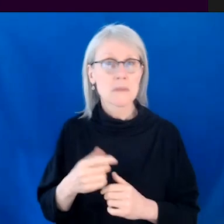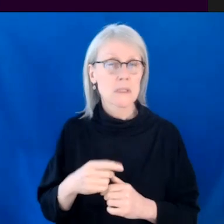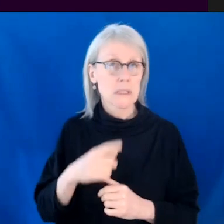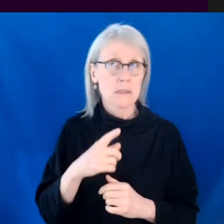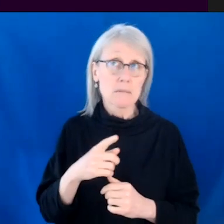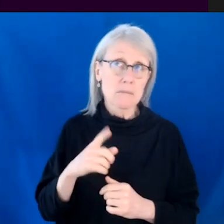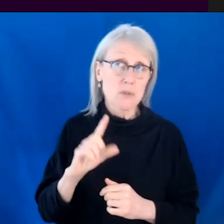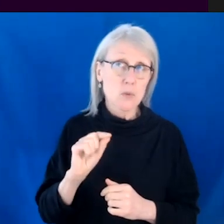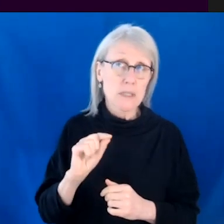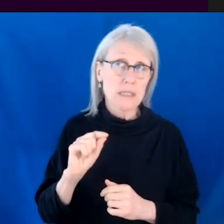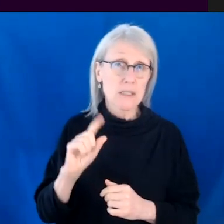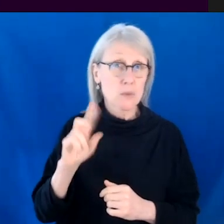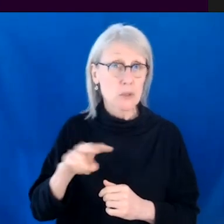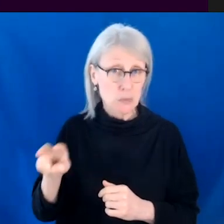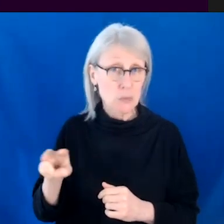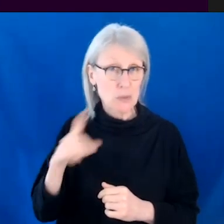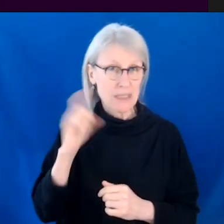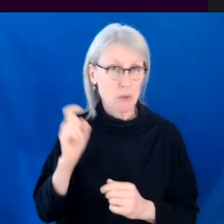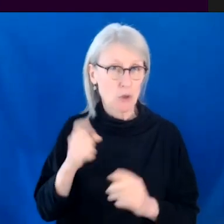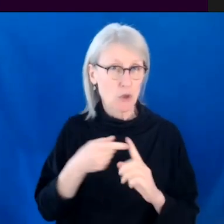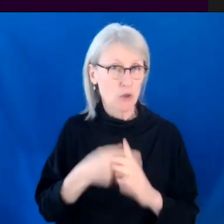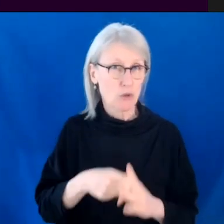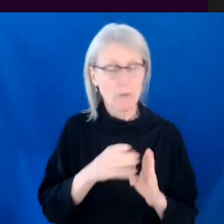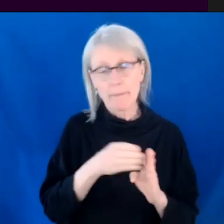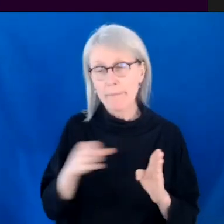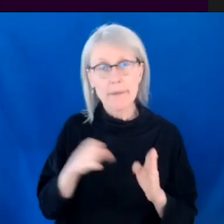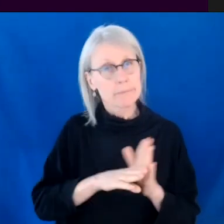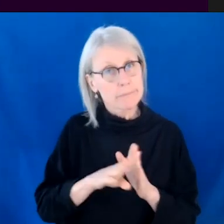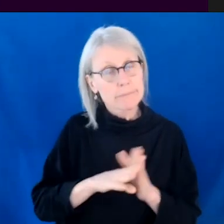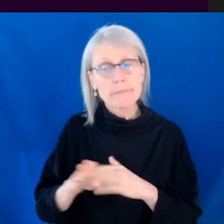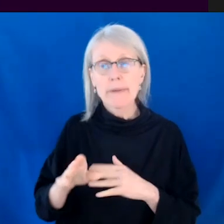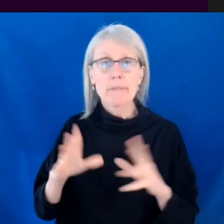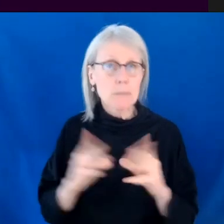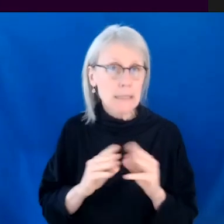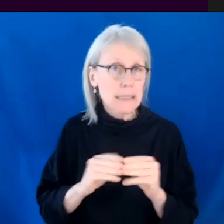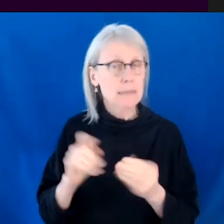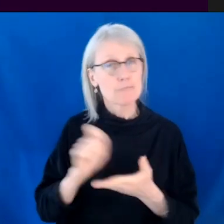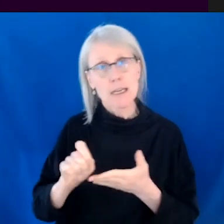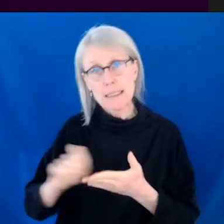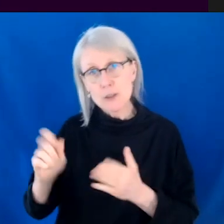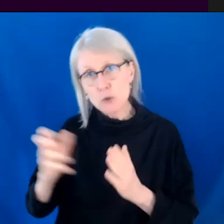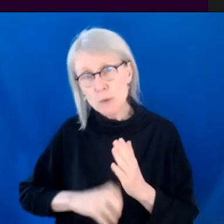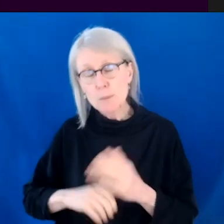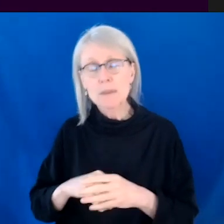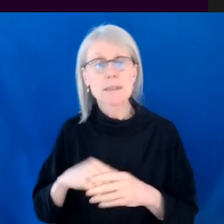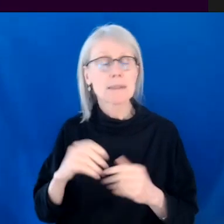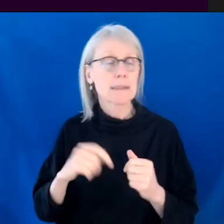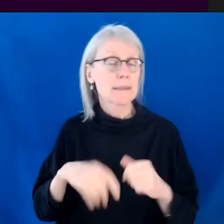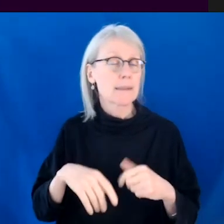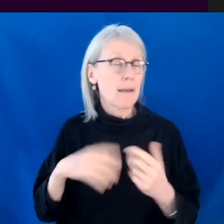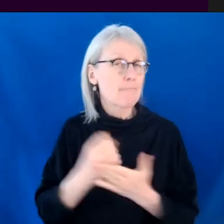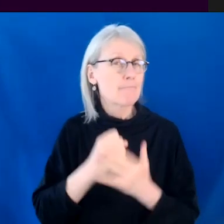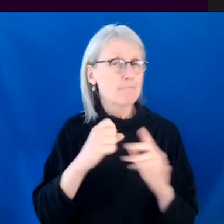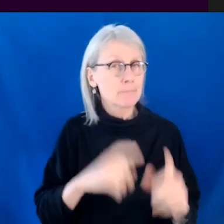of last year, I've been focused on developing, like just having meetings and writing my own scripts and taking pictures, but every now